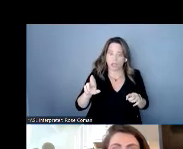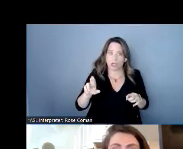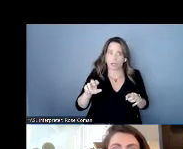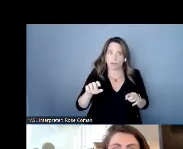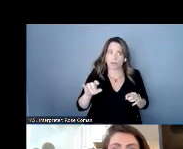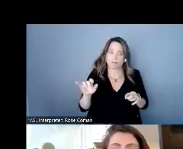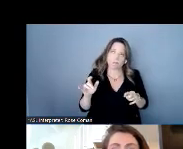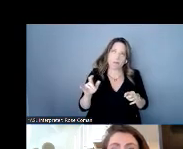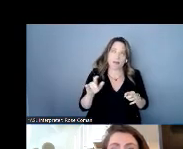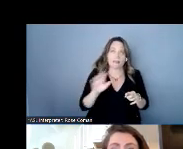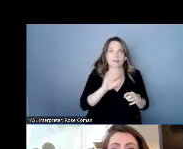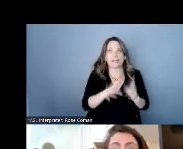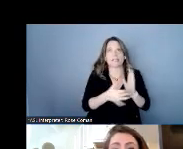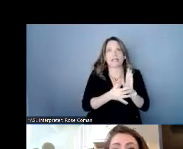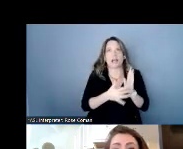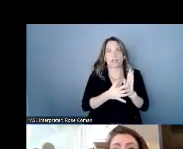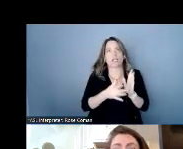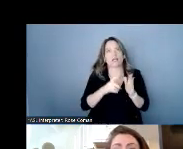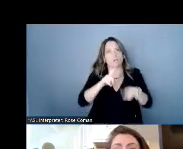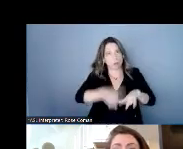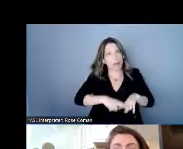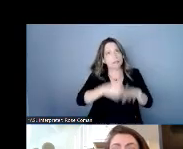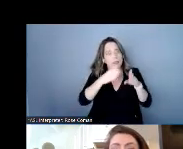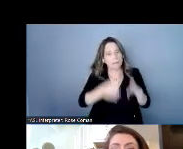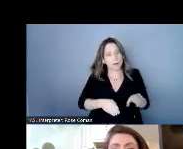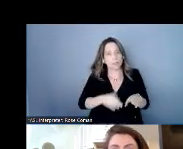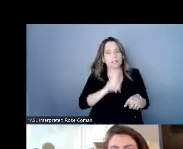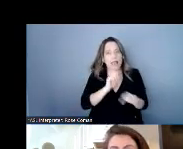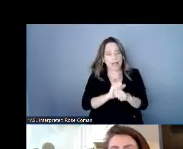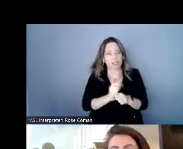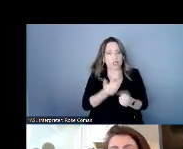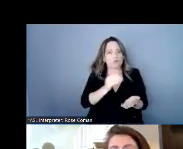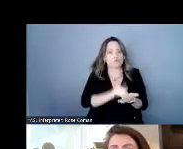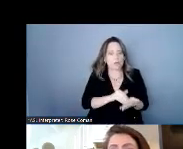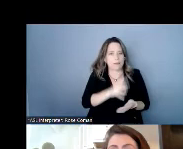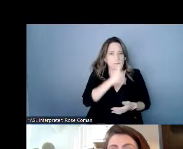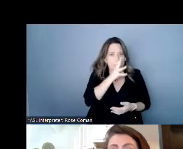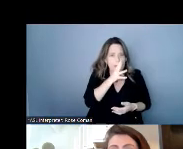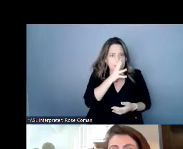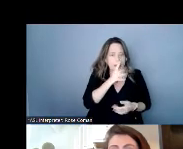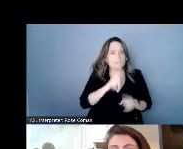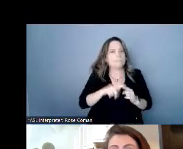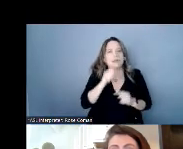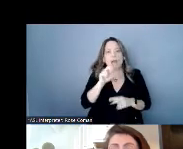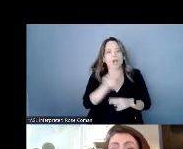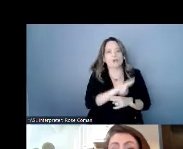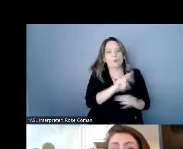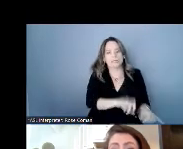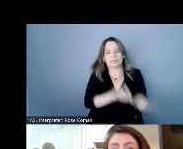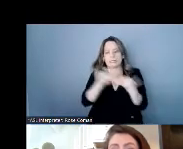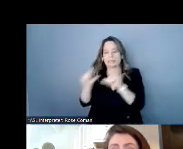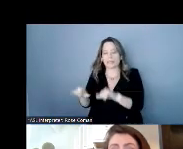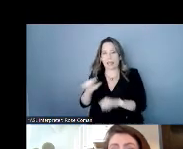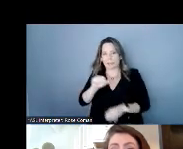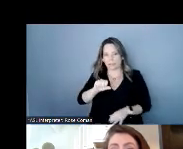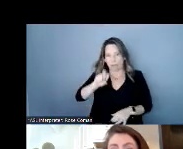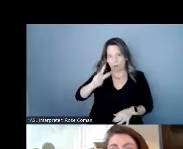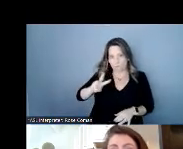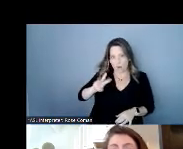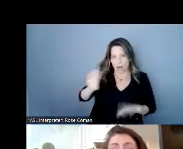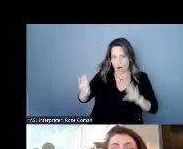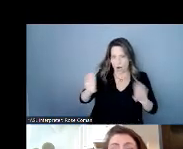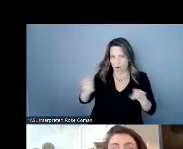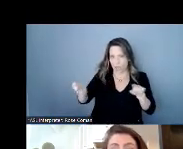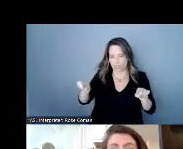mentioned it relies on a human revoicing but it doesn't use the same kind of software or system as voice writers do voice